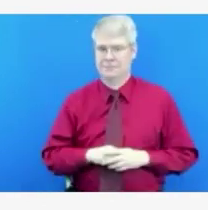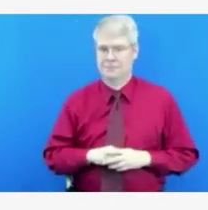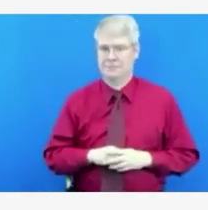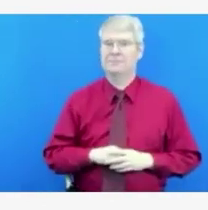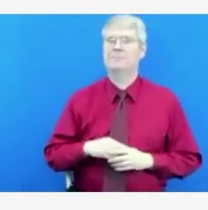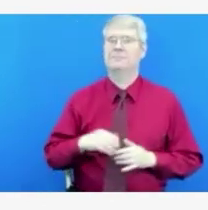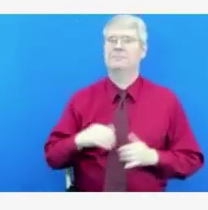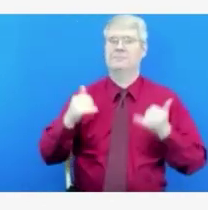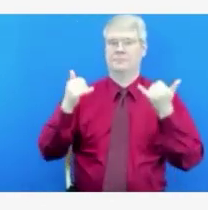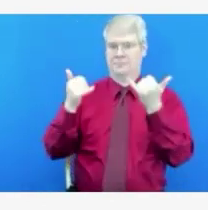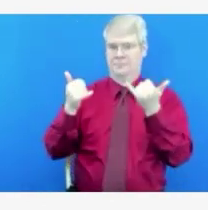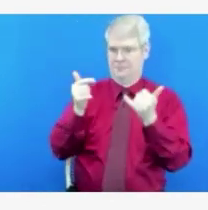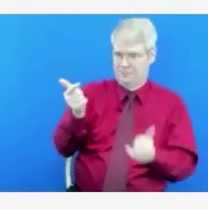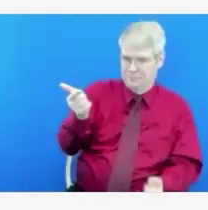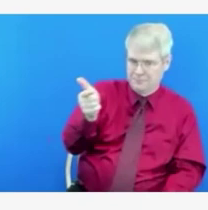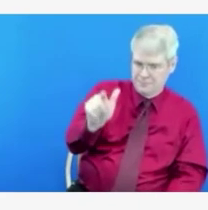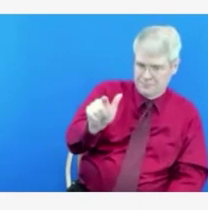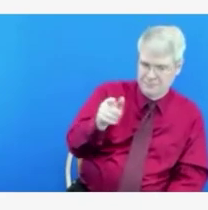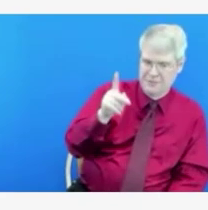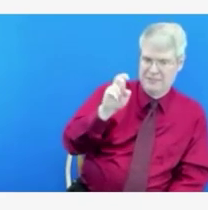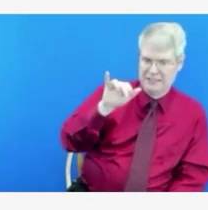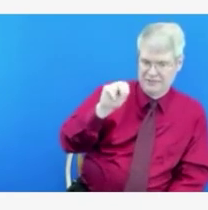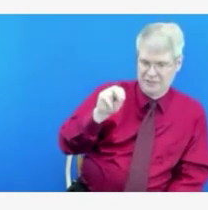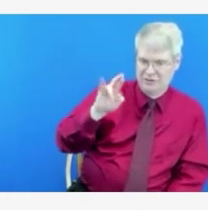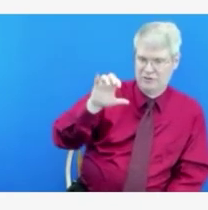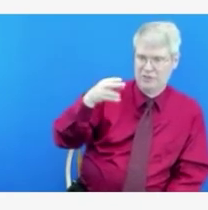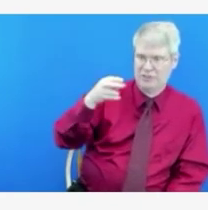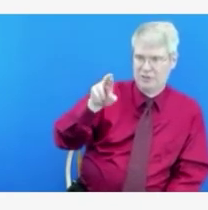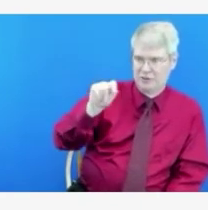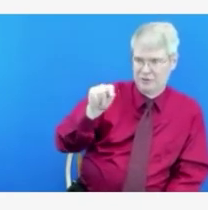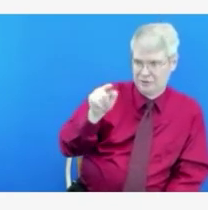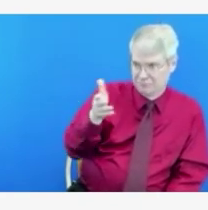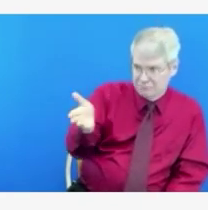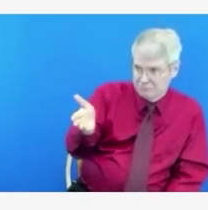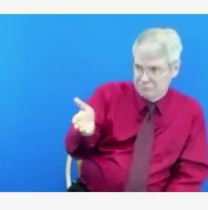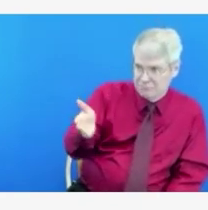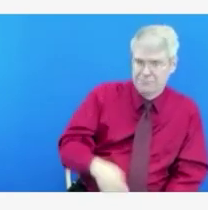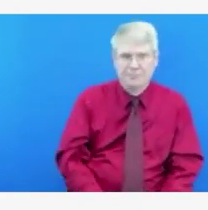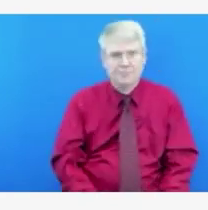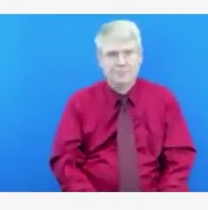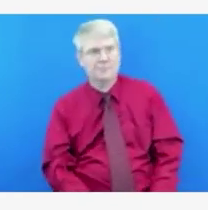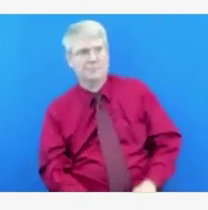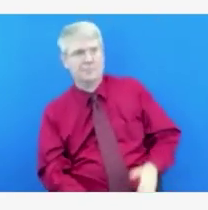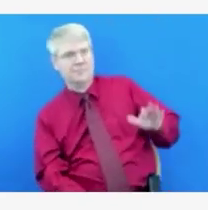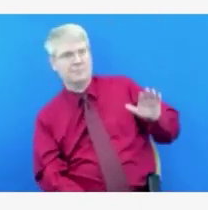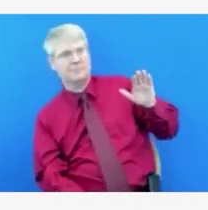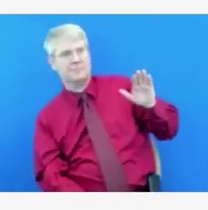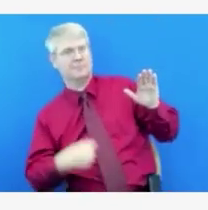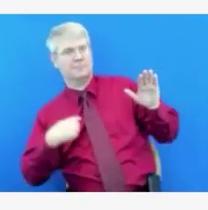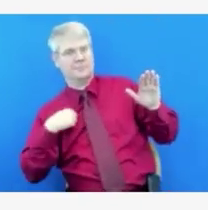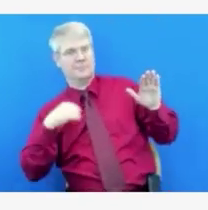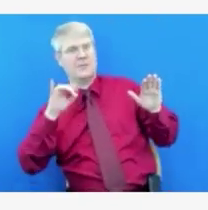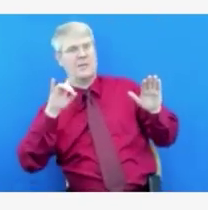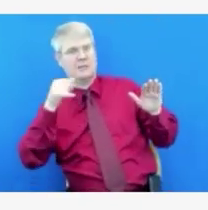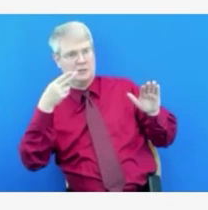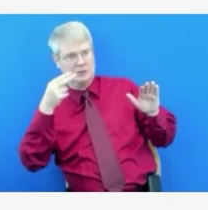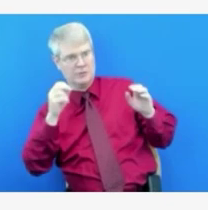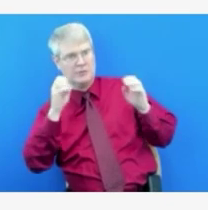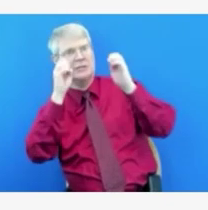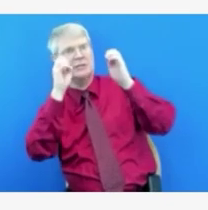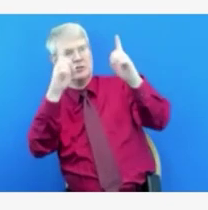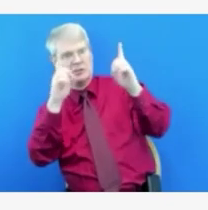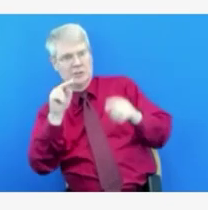Kevin Hi, this is Kevin Richard from Idaho Education News. And I wanted to ask you to look down the road to the day when